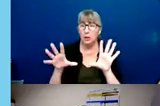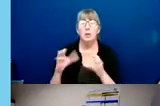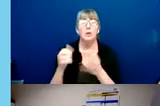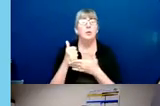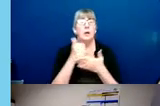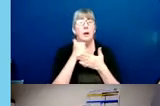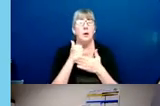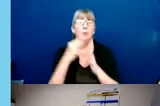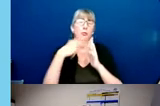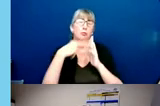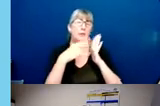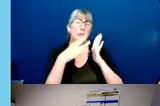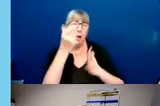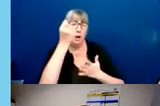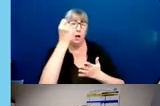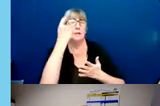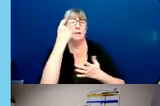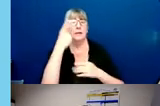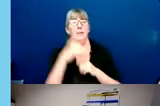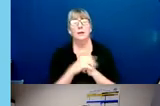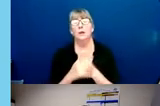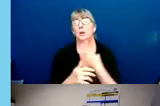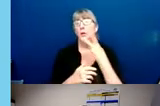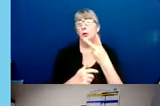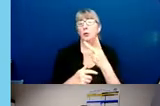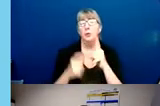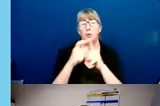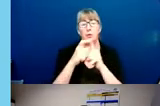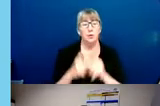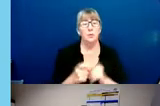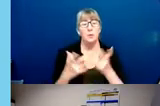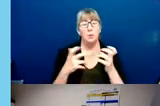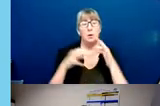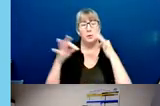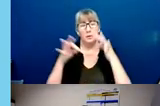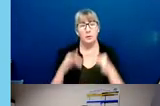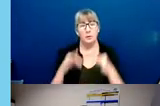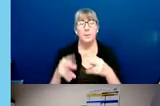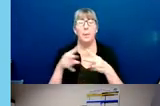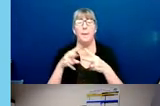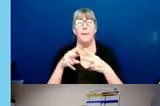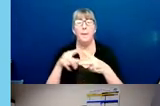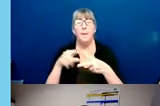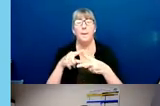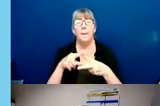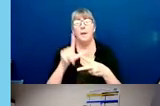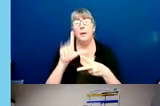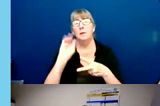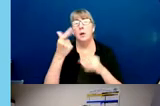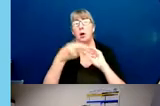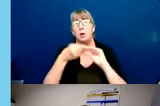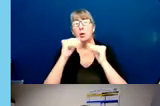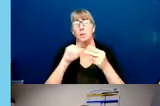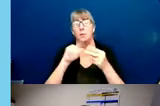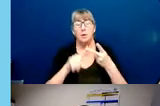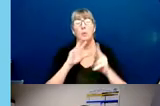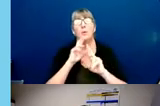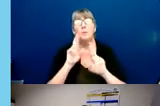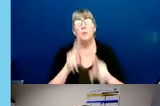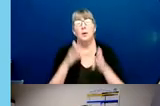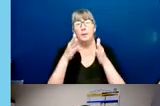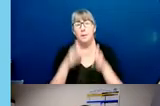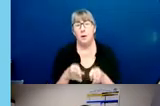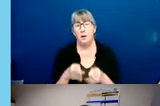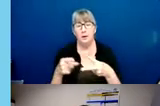terms. Two of the terms we want to highlight are log number and reporting party or subject. A log number is a broad